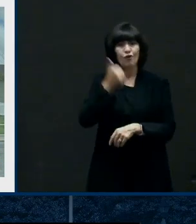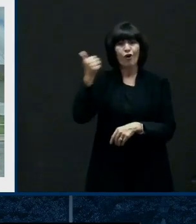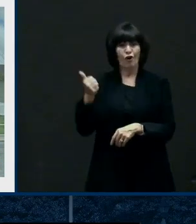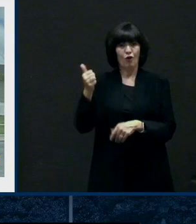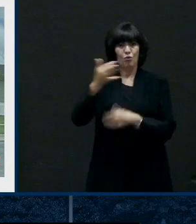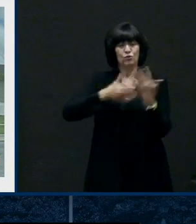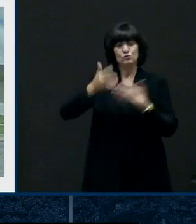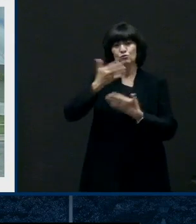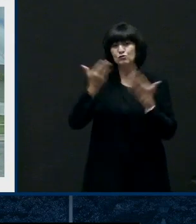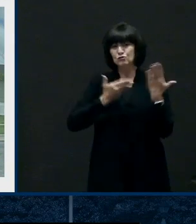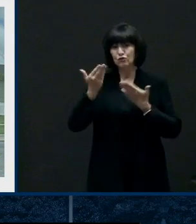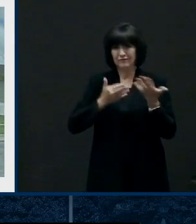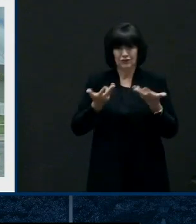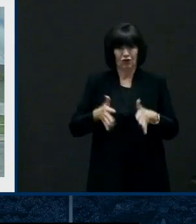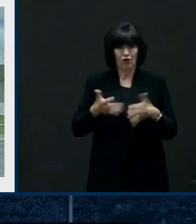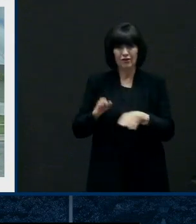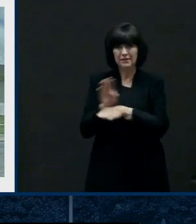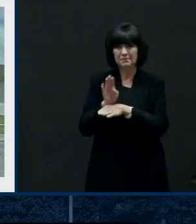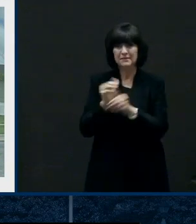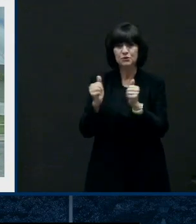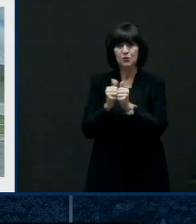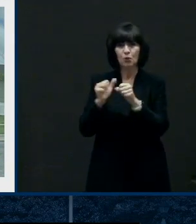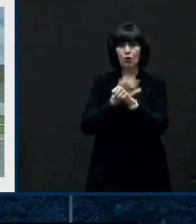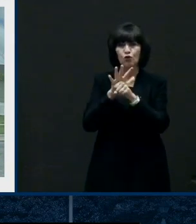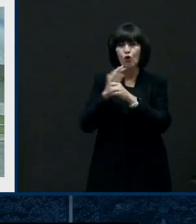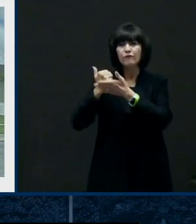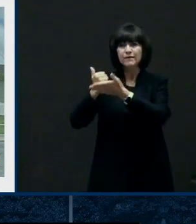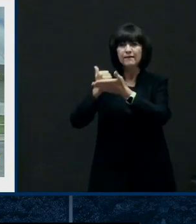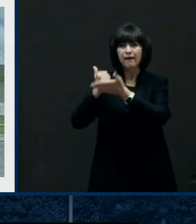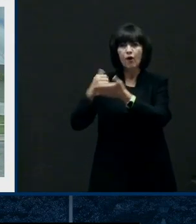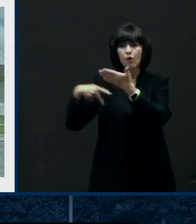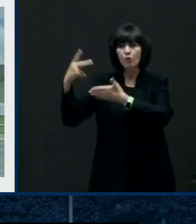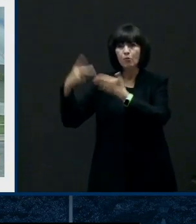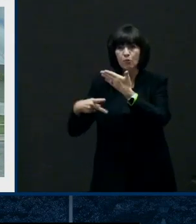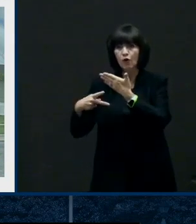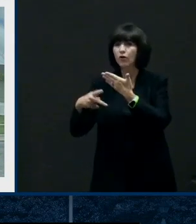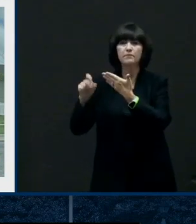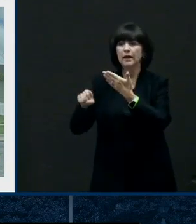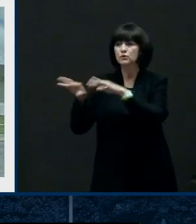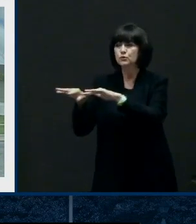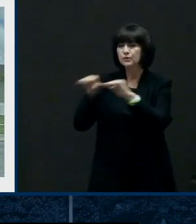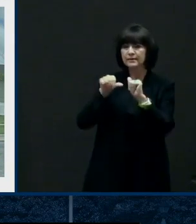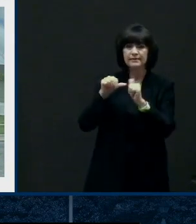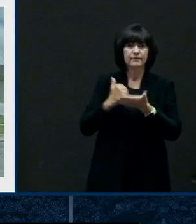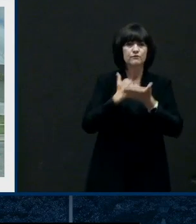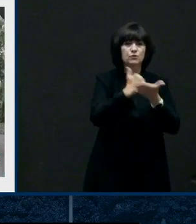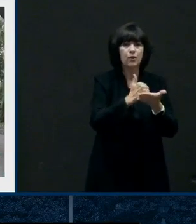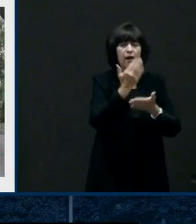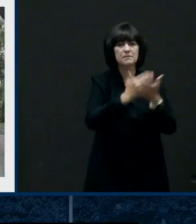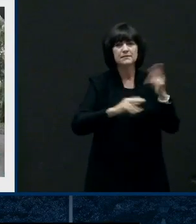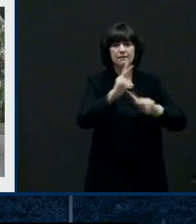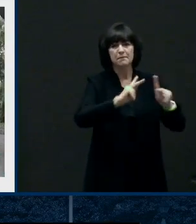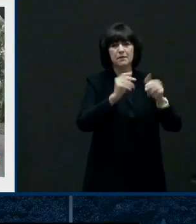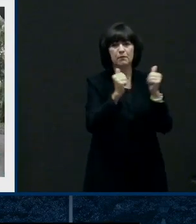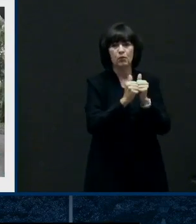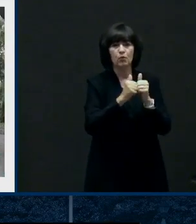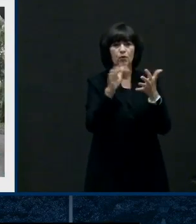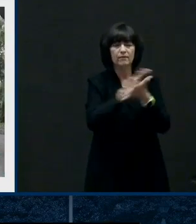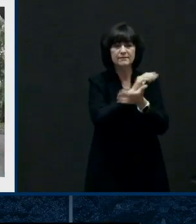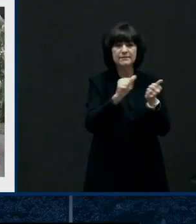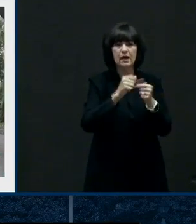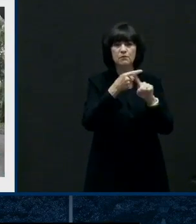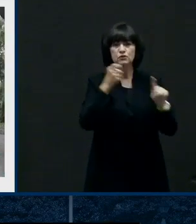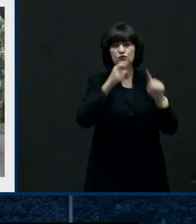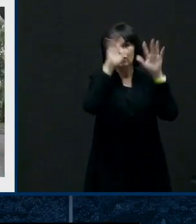individuals that, you know, have needs that are to have a gap right now. So then we go to Friday's event, a very quick